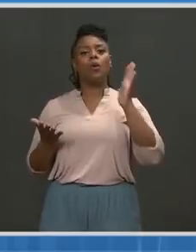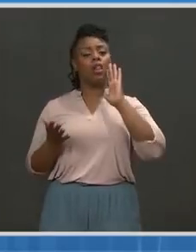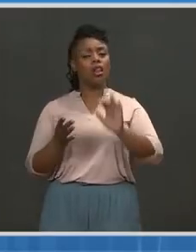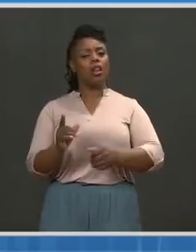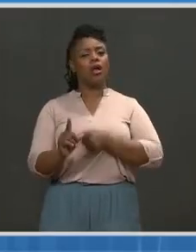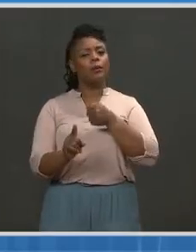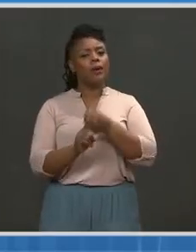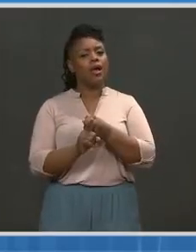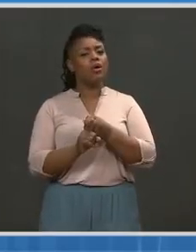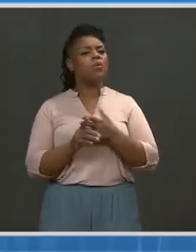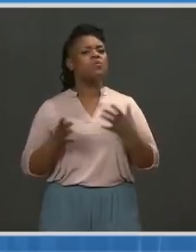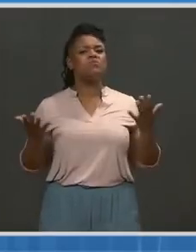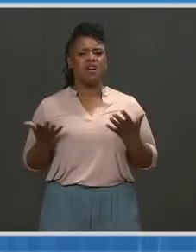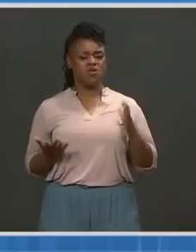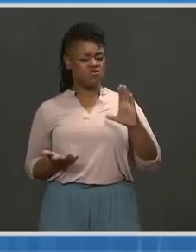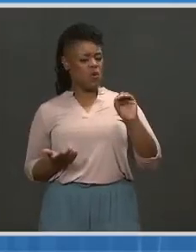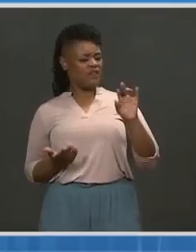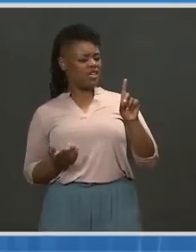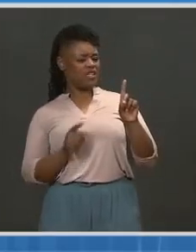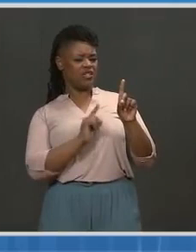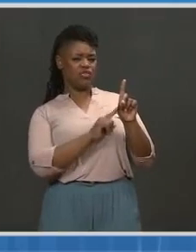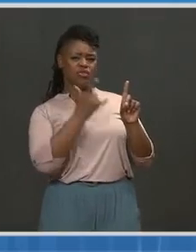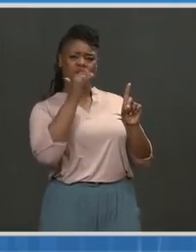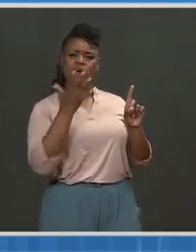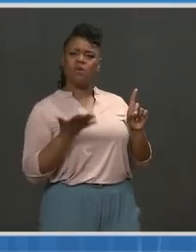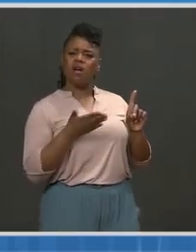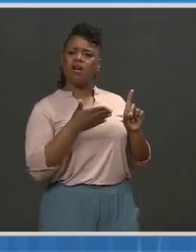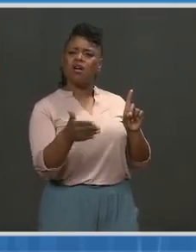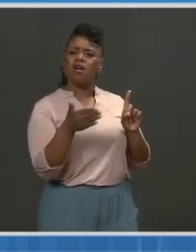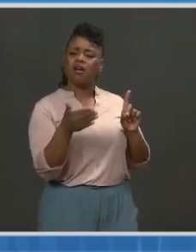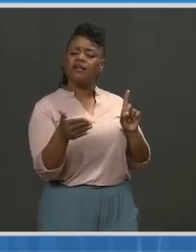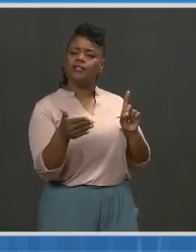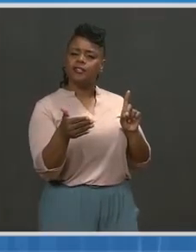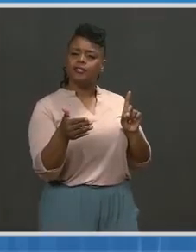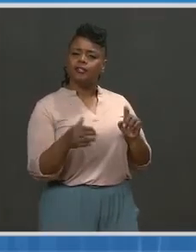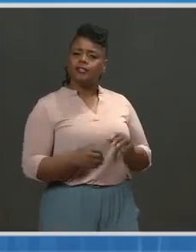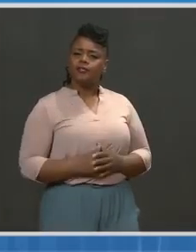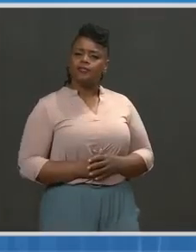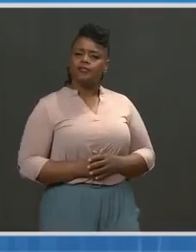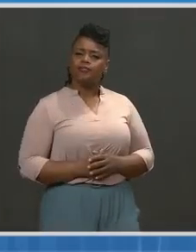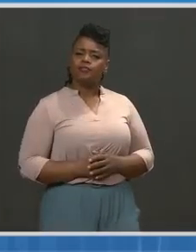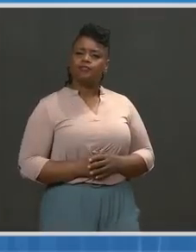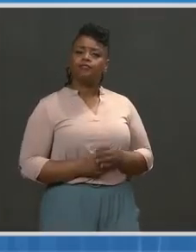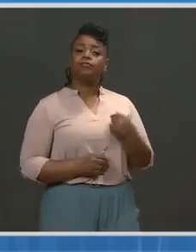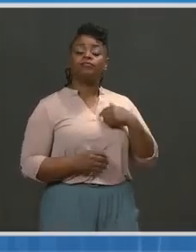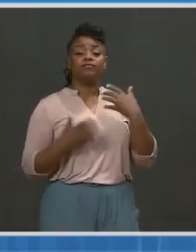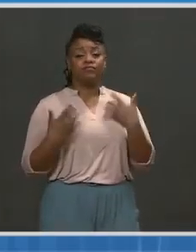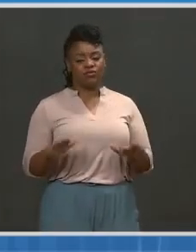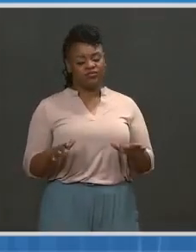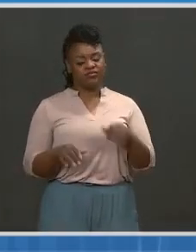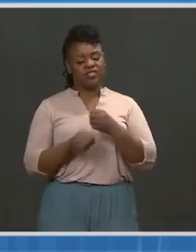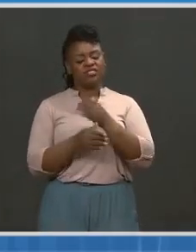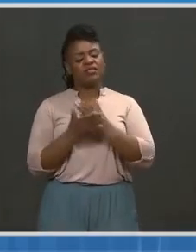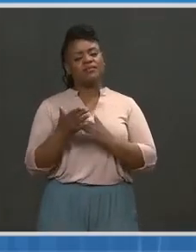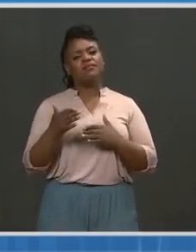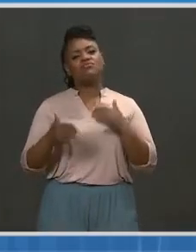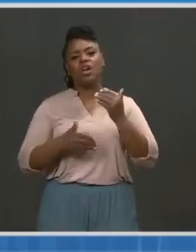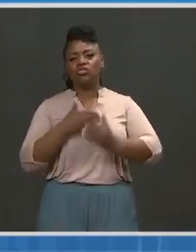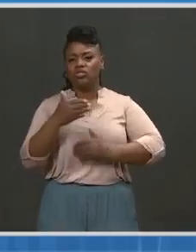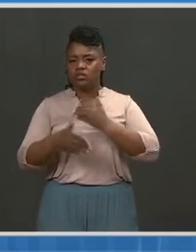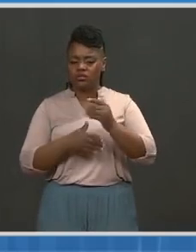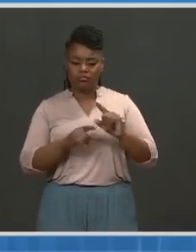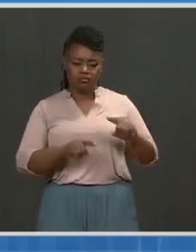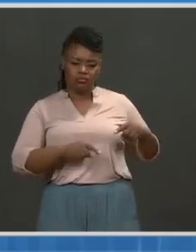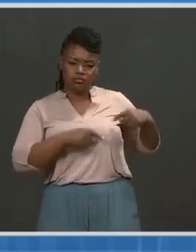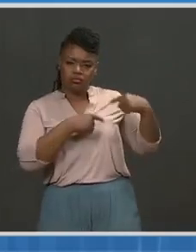determine what the pandemic looks like in the days and weeks ahead. We've made such extraordinary progress in the last several